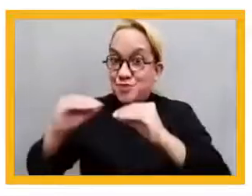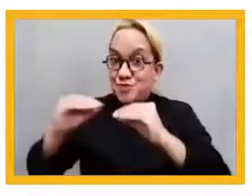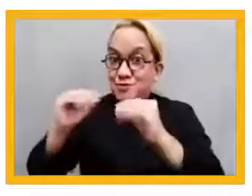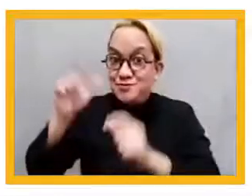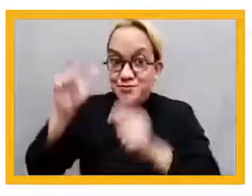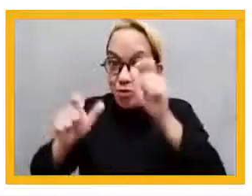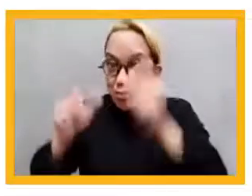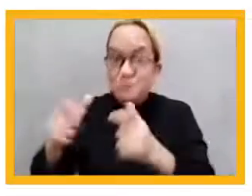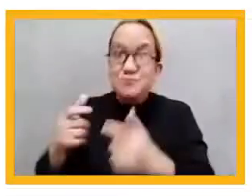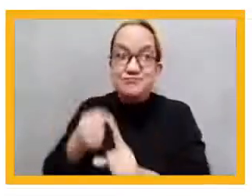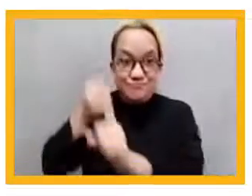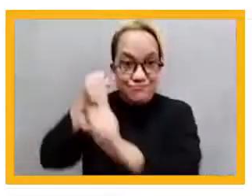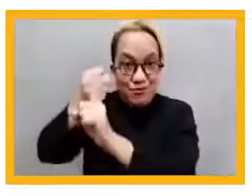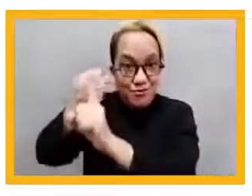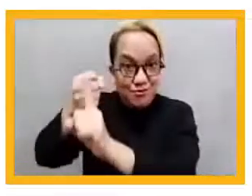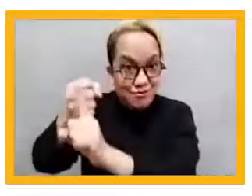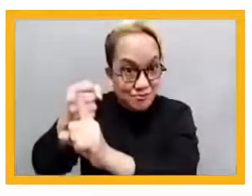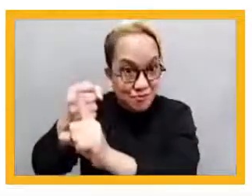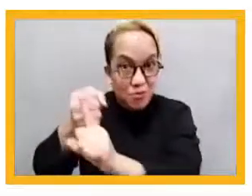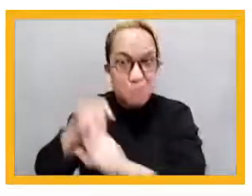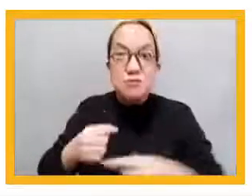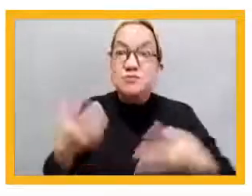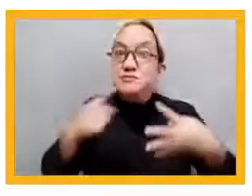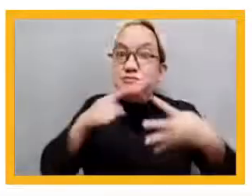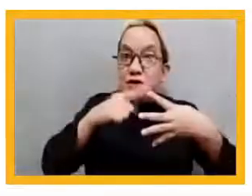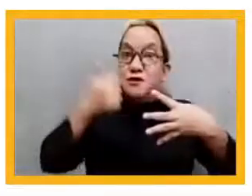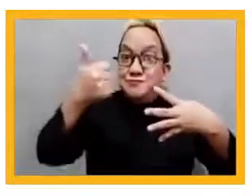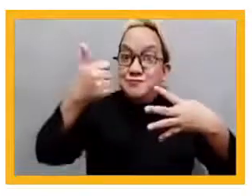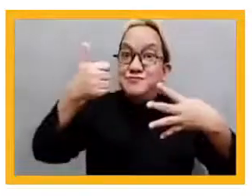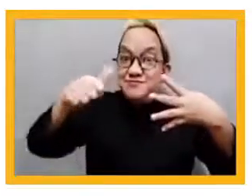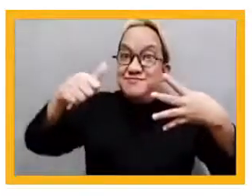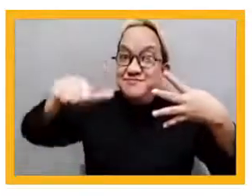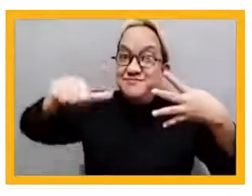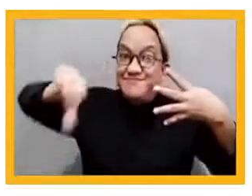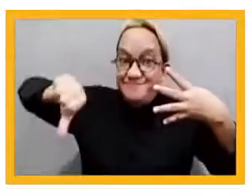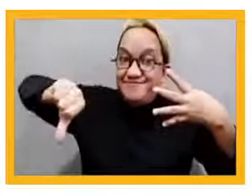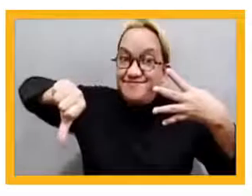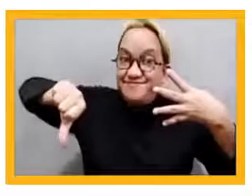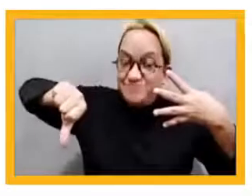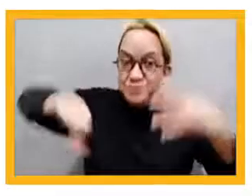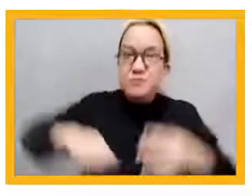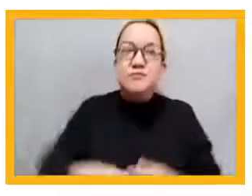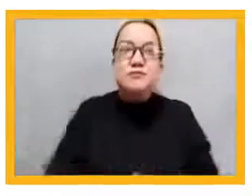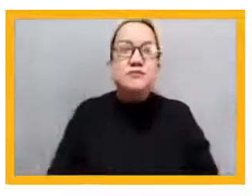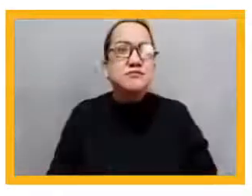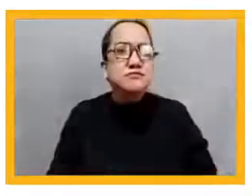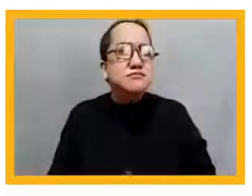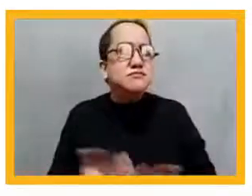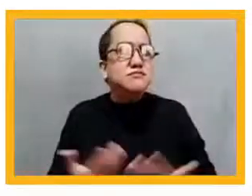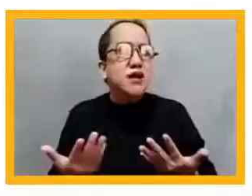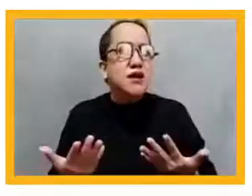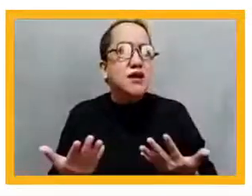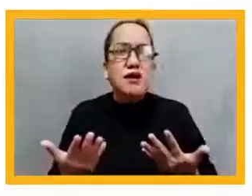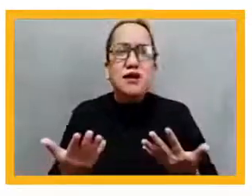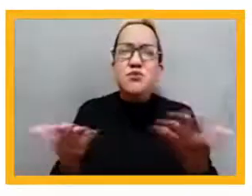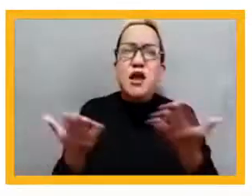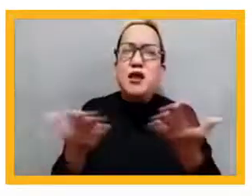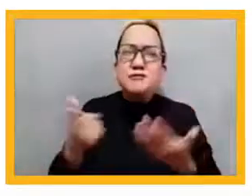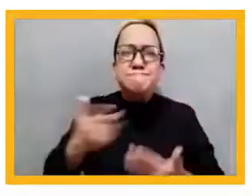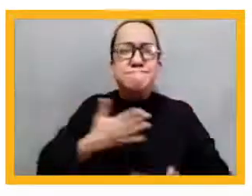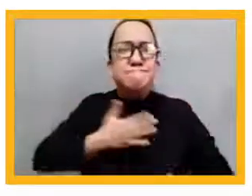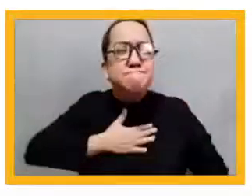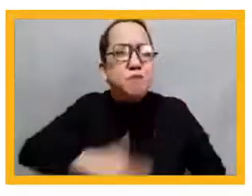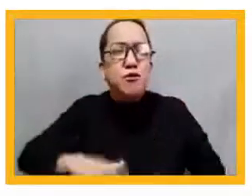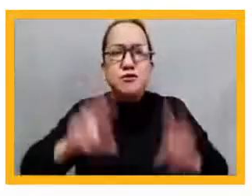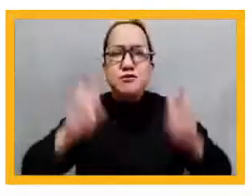propose to improve for future International Skills Forums? So the first choice is, the first option, choice